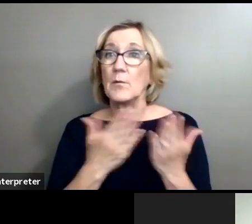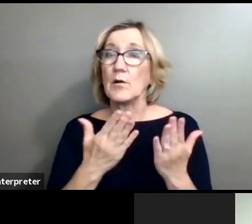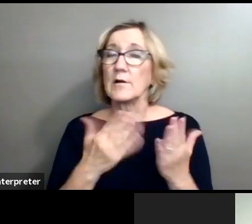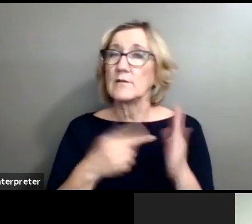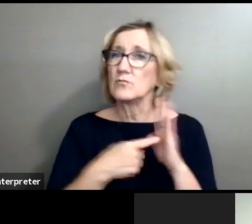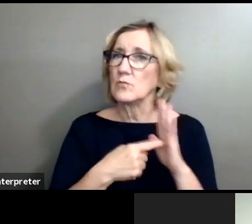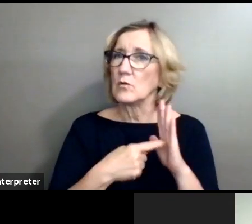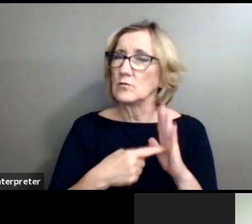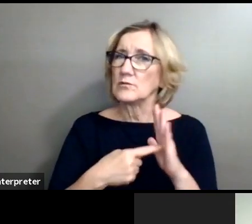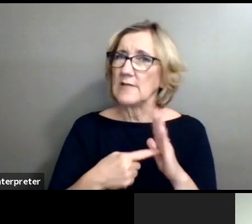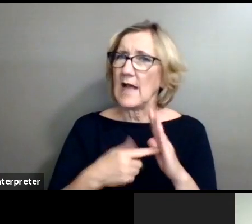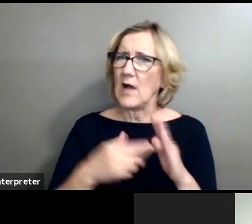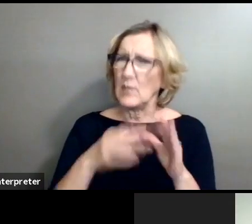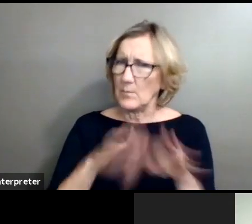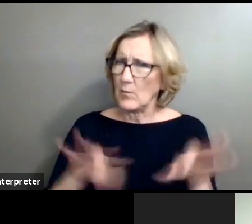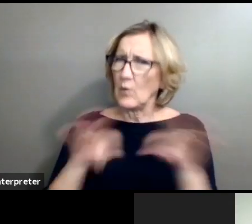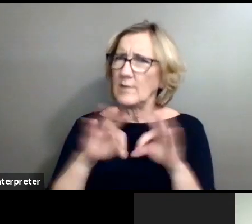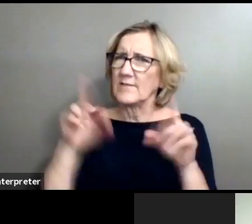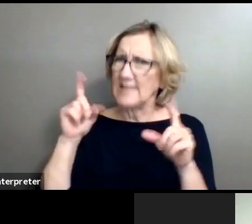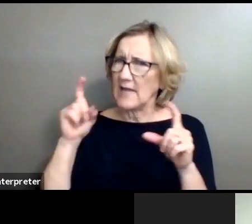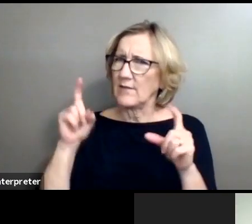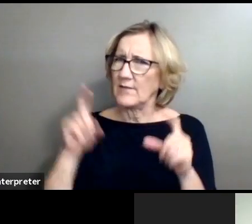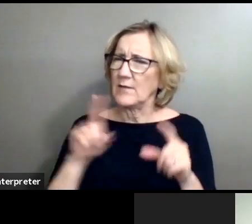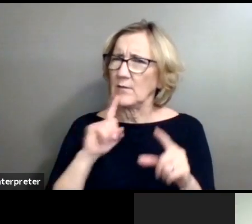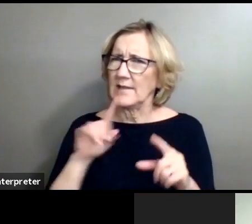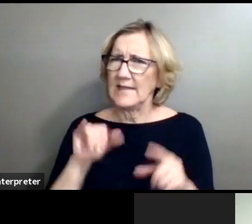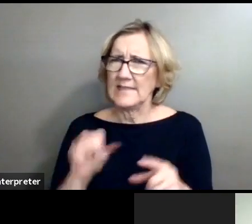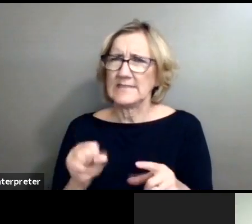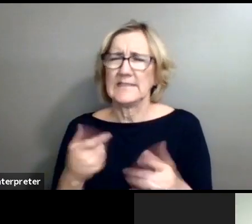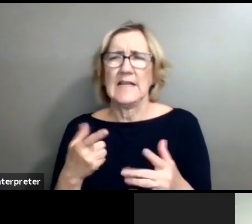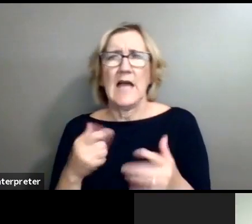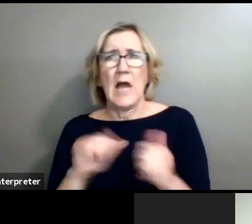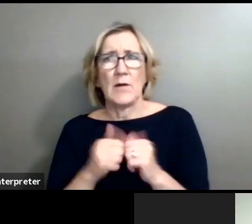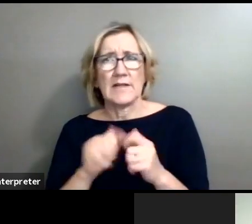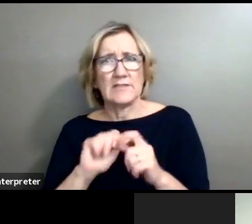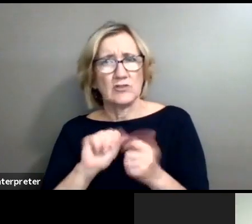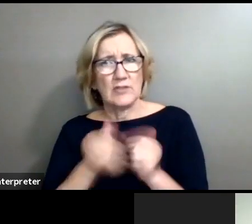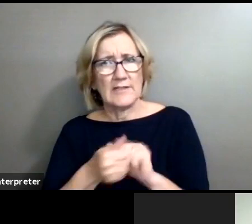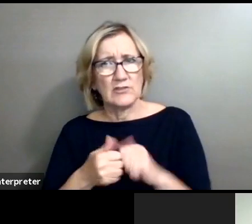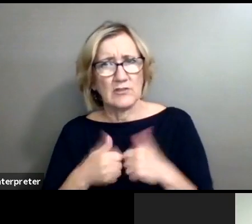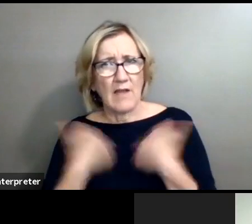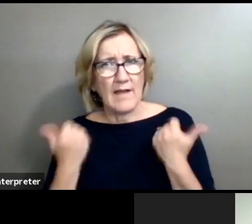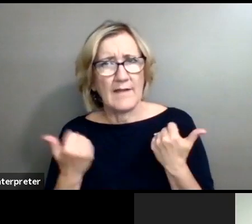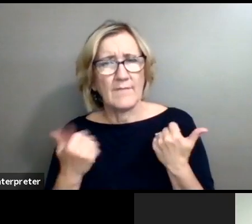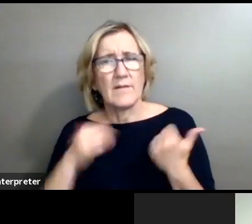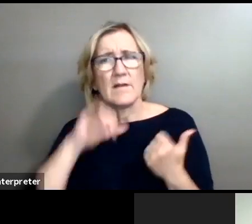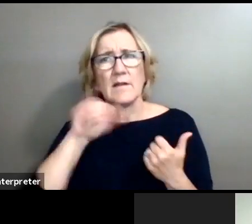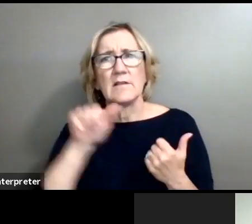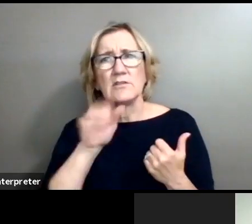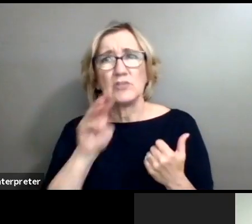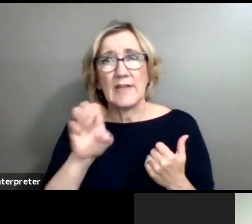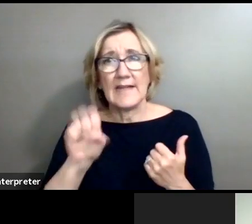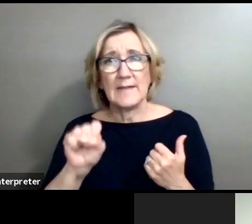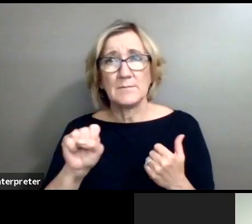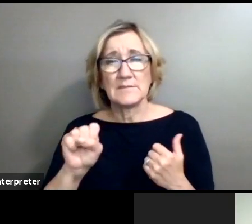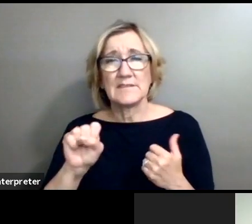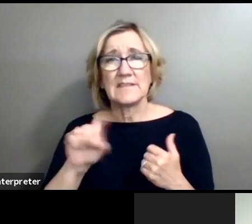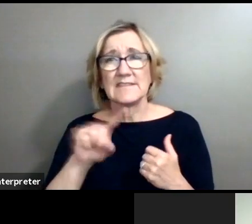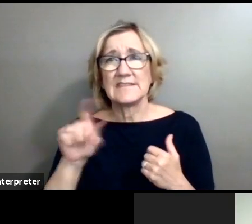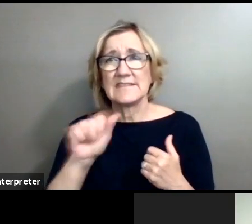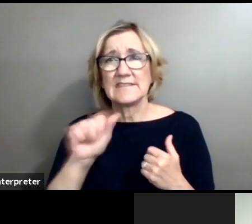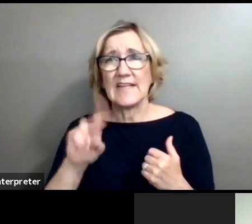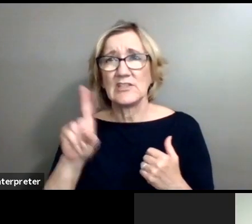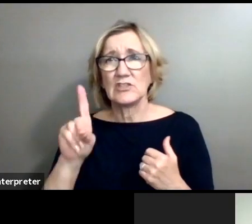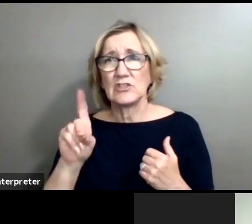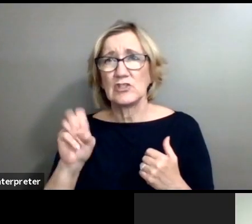important photography is and how it can be life-changing, really. You know, James Zanders, he went from a person that was